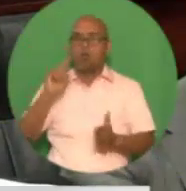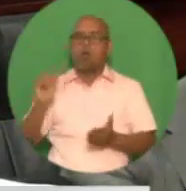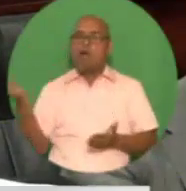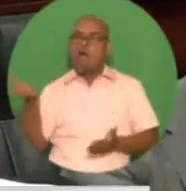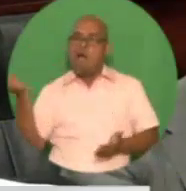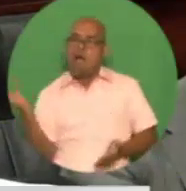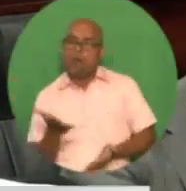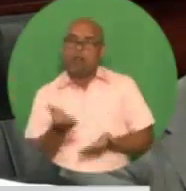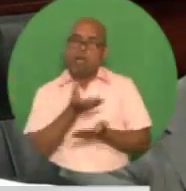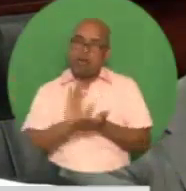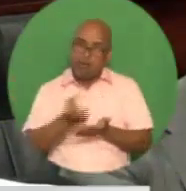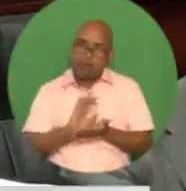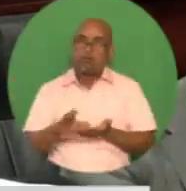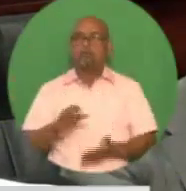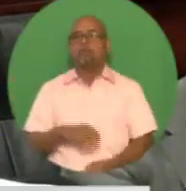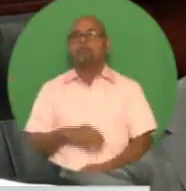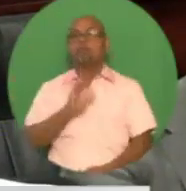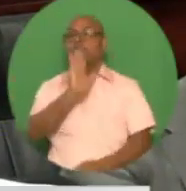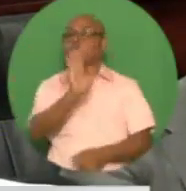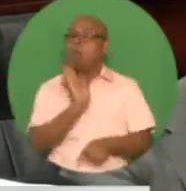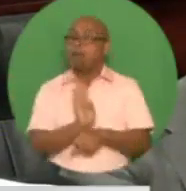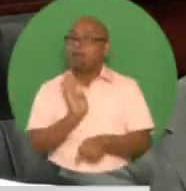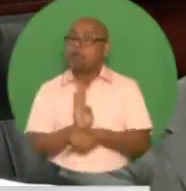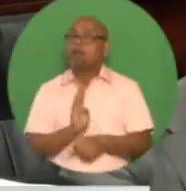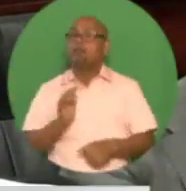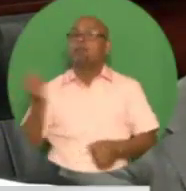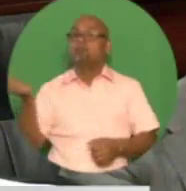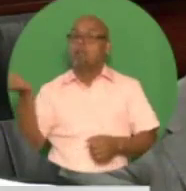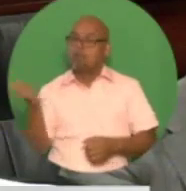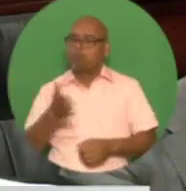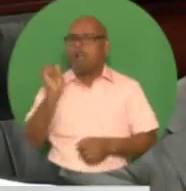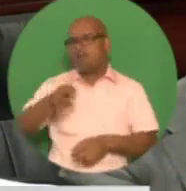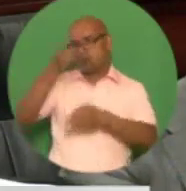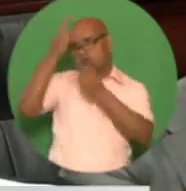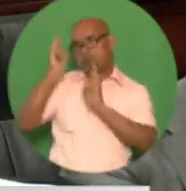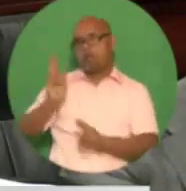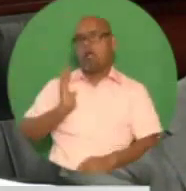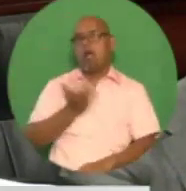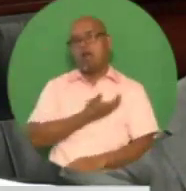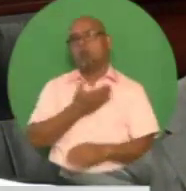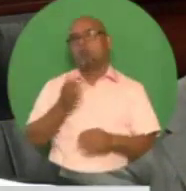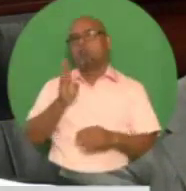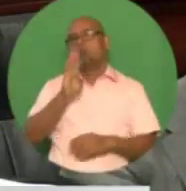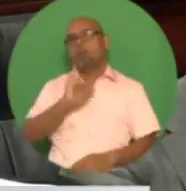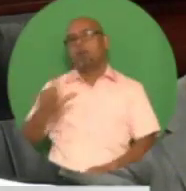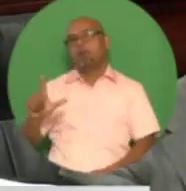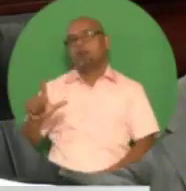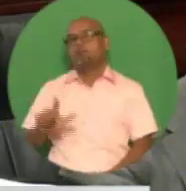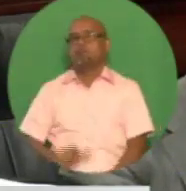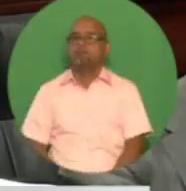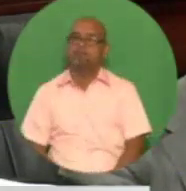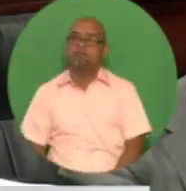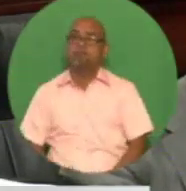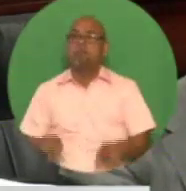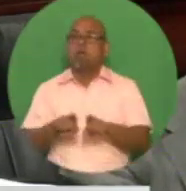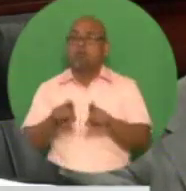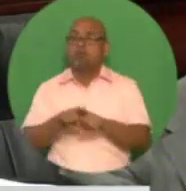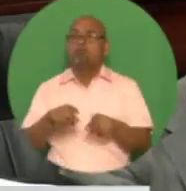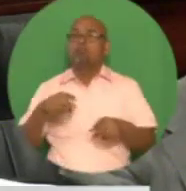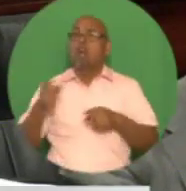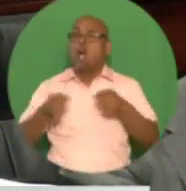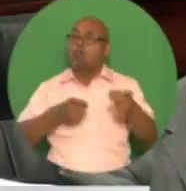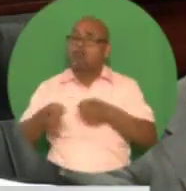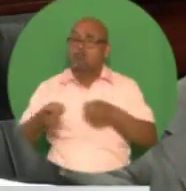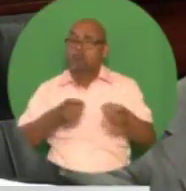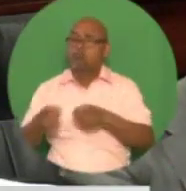infrastructure in place, the new Gambling Control Commission and best practice regulatory system can be